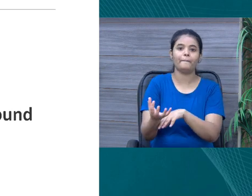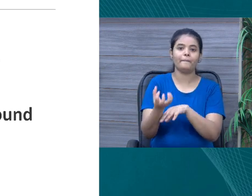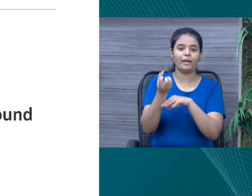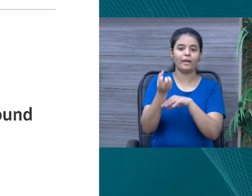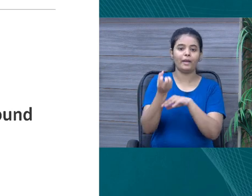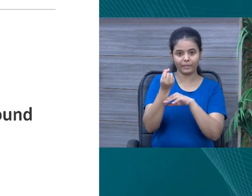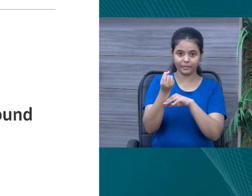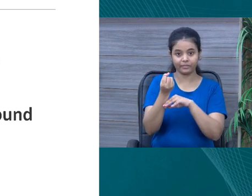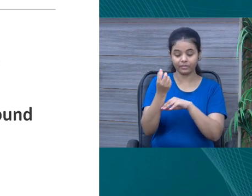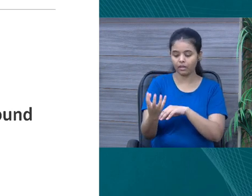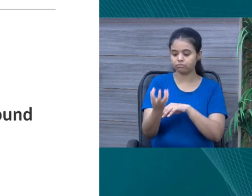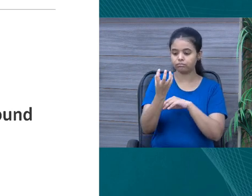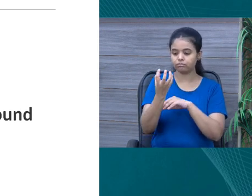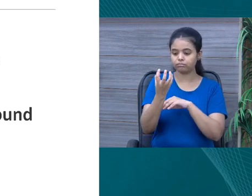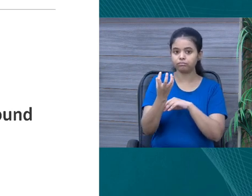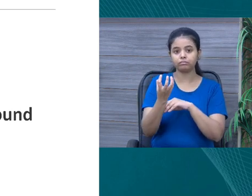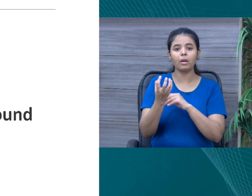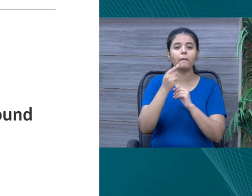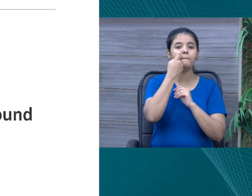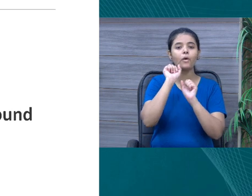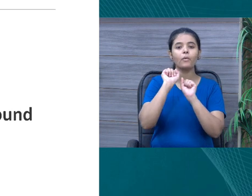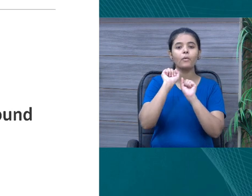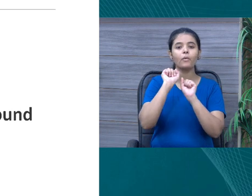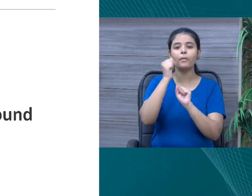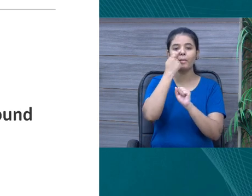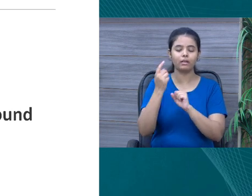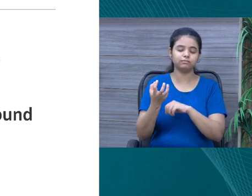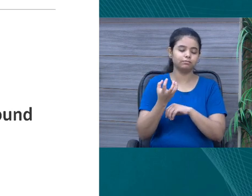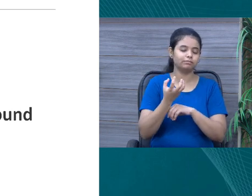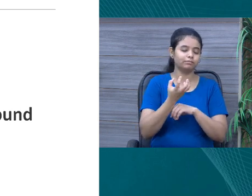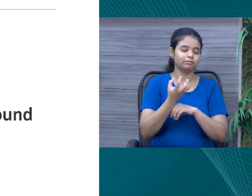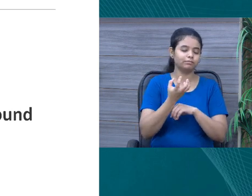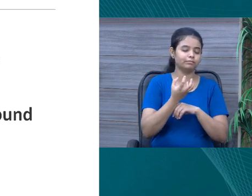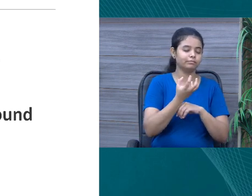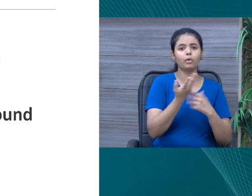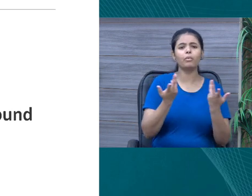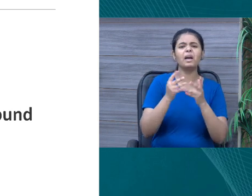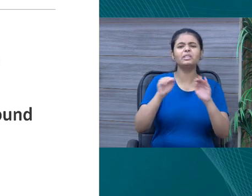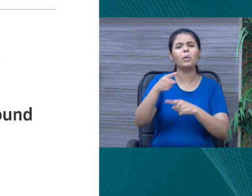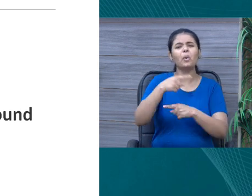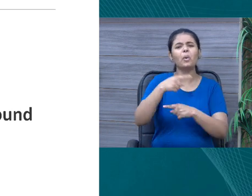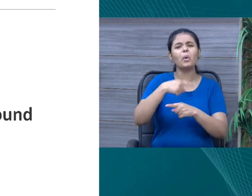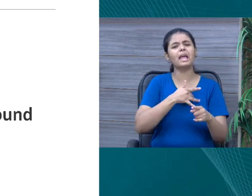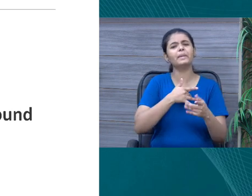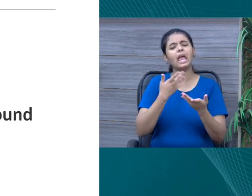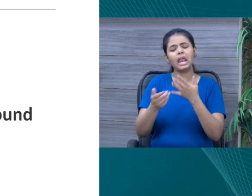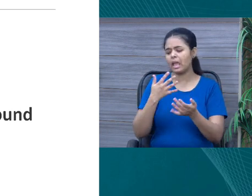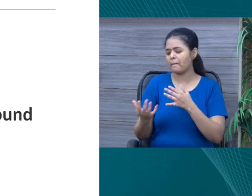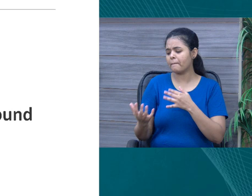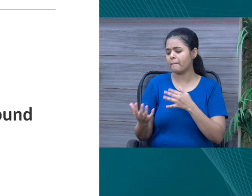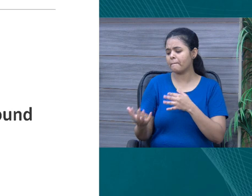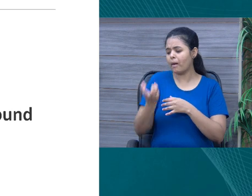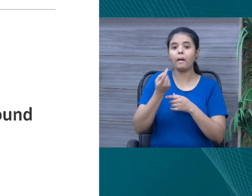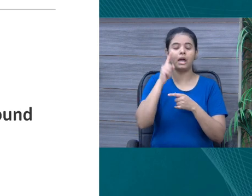He brings the shell to his mother. As a child he just runs and picks it up and brings it to his